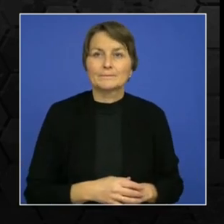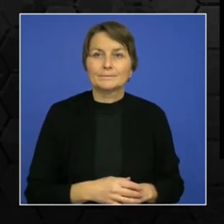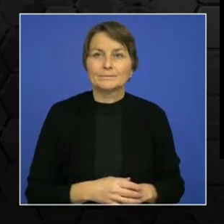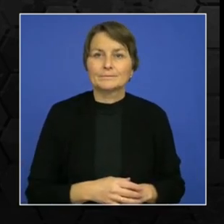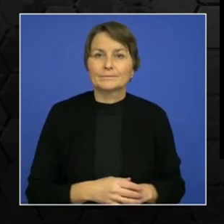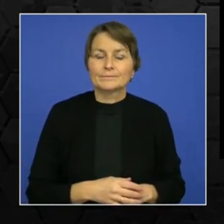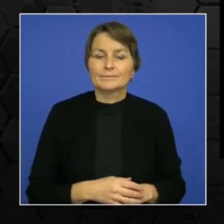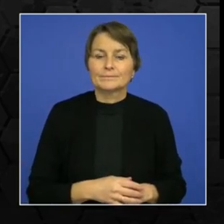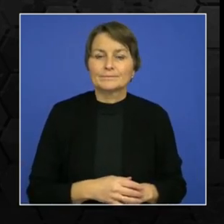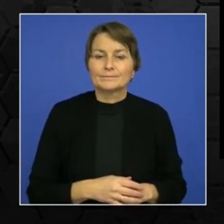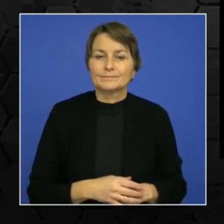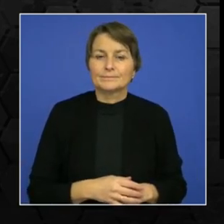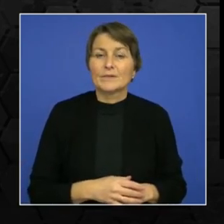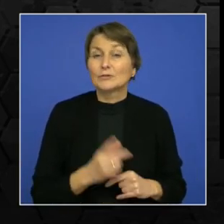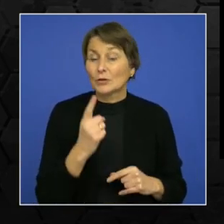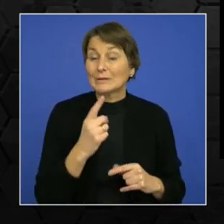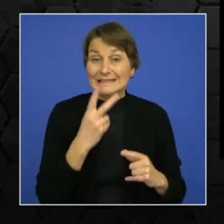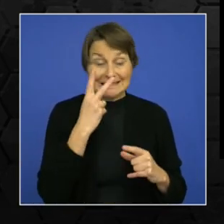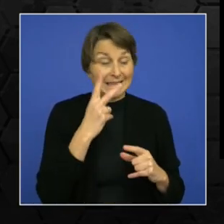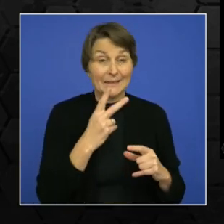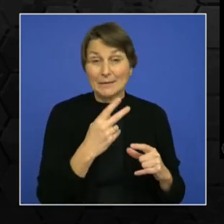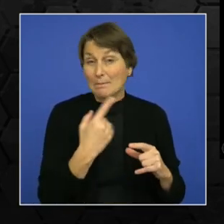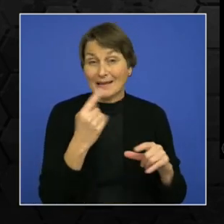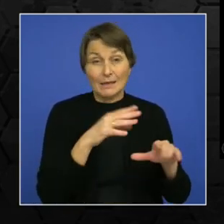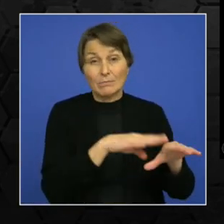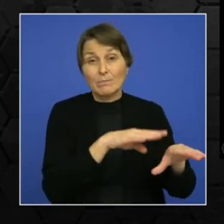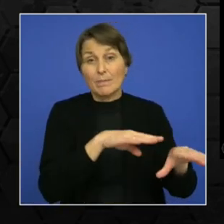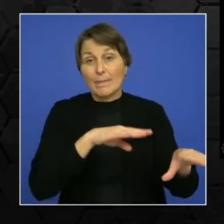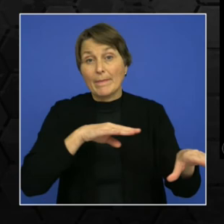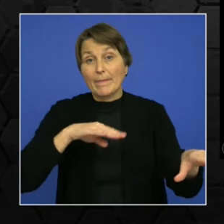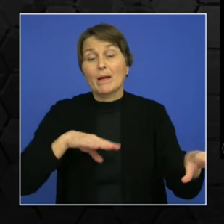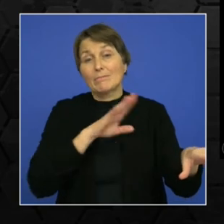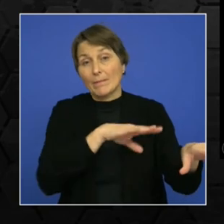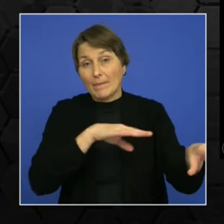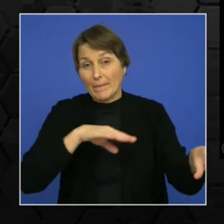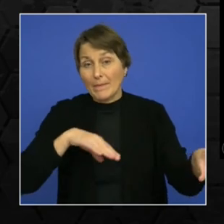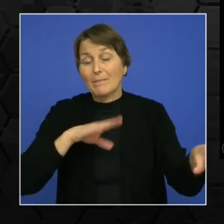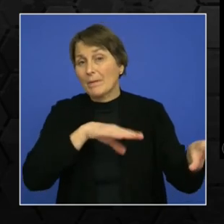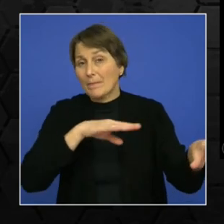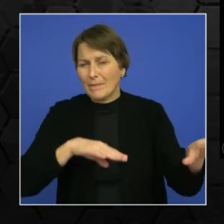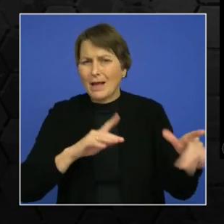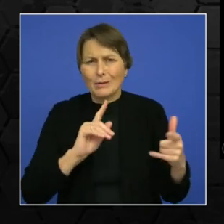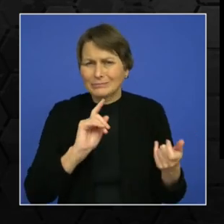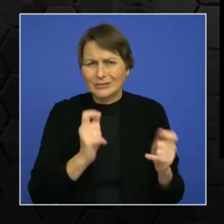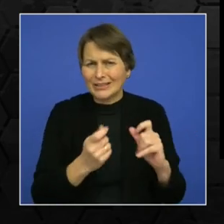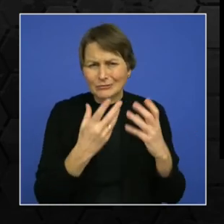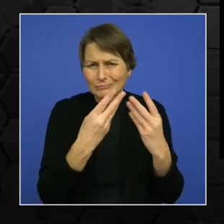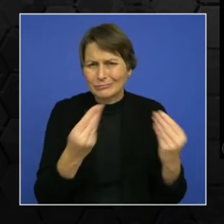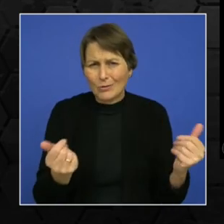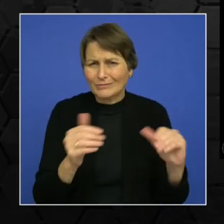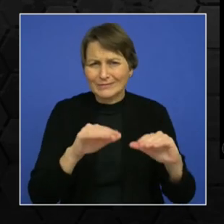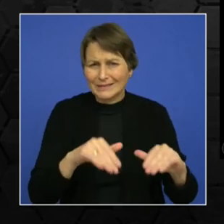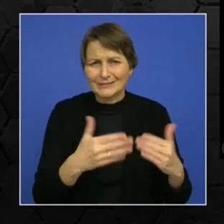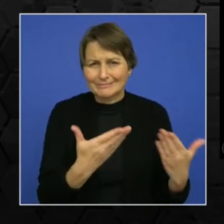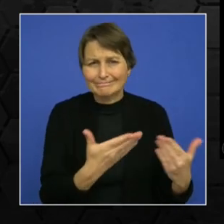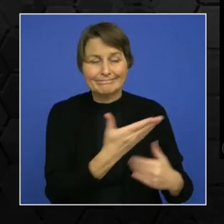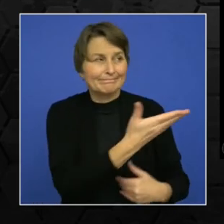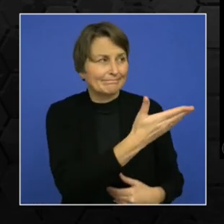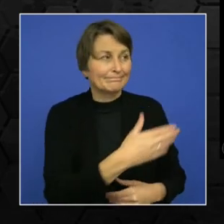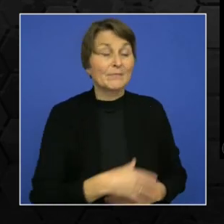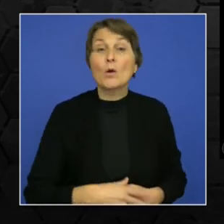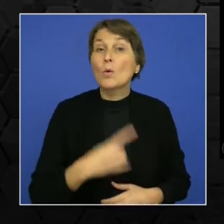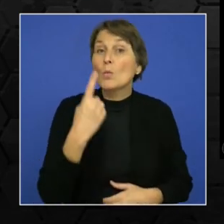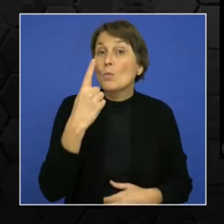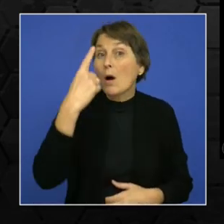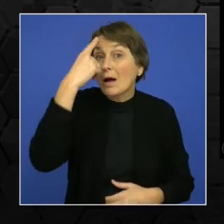become huge and very, very lengthy. So how can we find out a possible solution to this problem? A possible solution to this problem